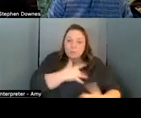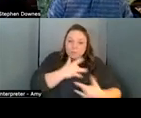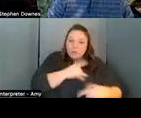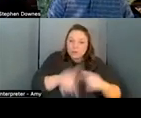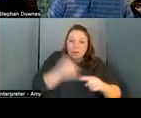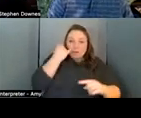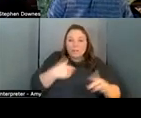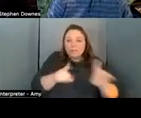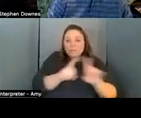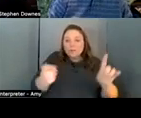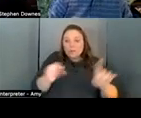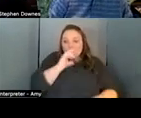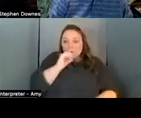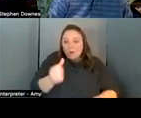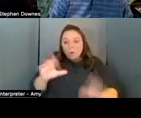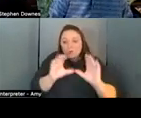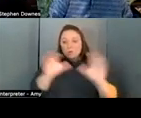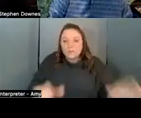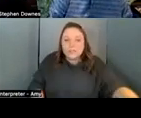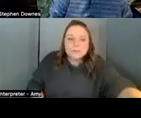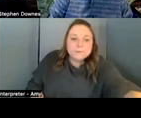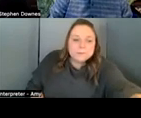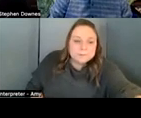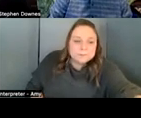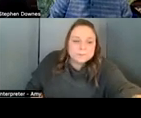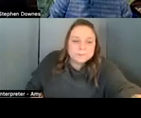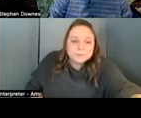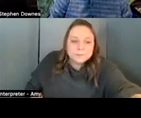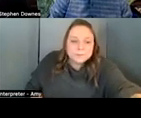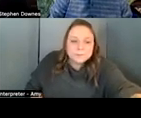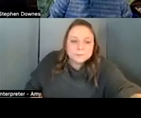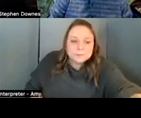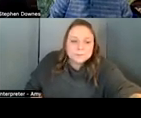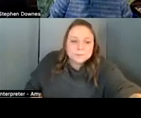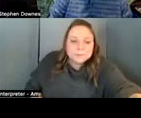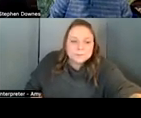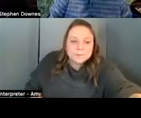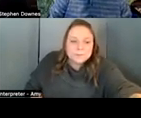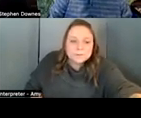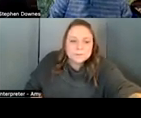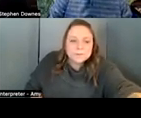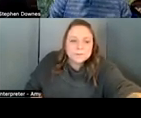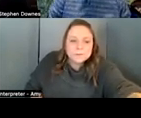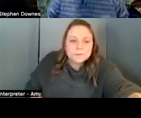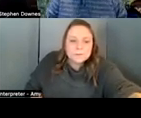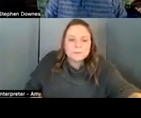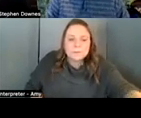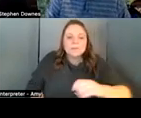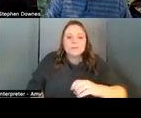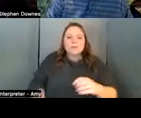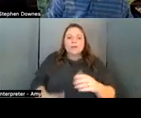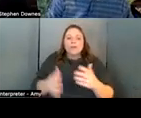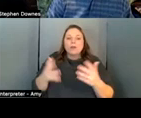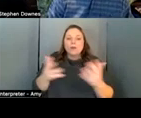degree or a certificate what about the role of recognition in consensus